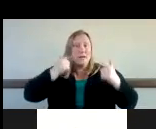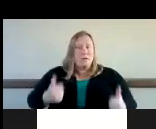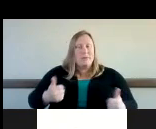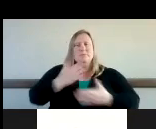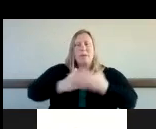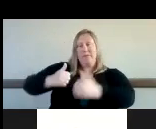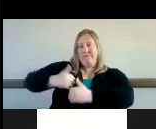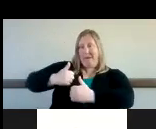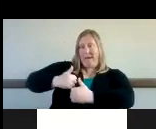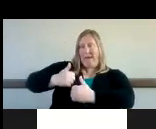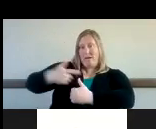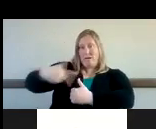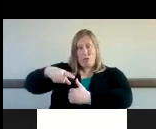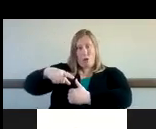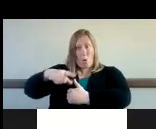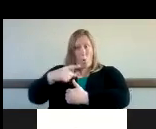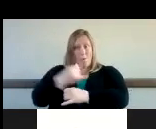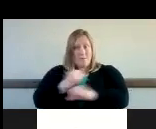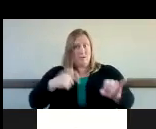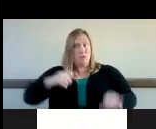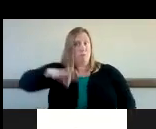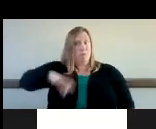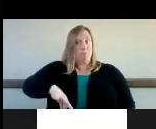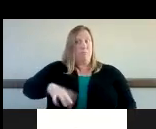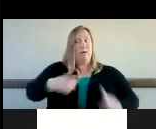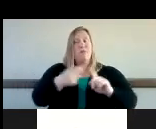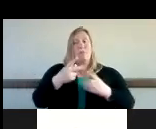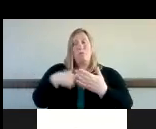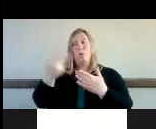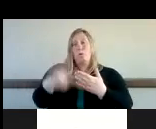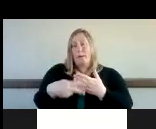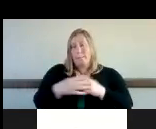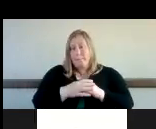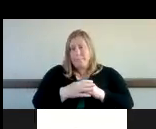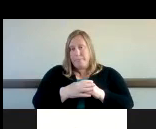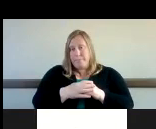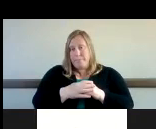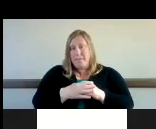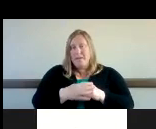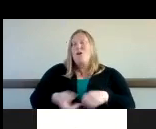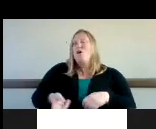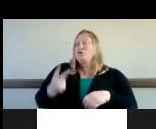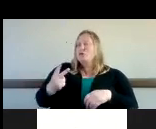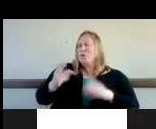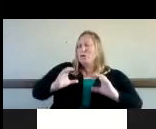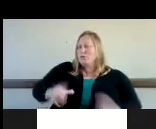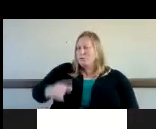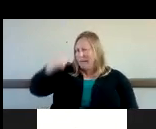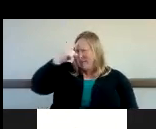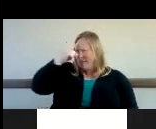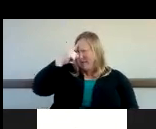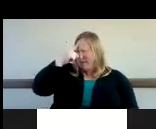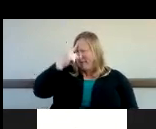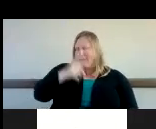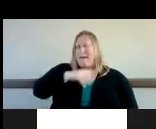these individuals benefit from the program i have two consumers that i can think of i work with elderly and